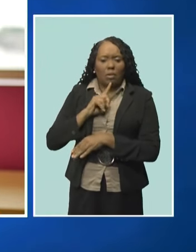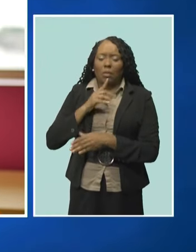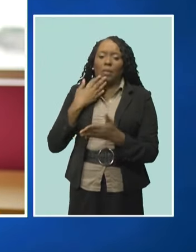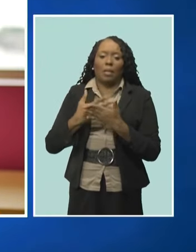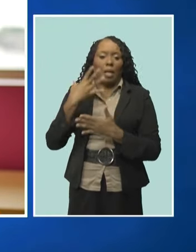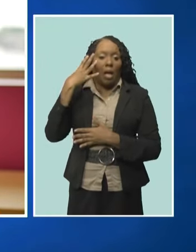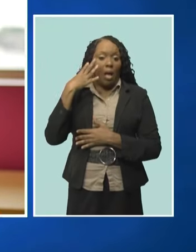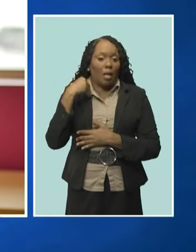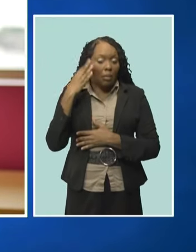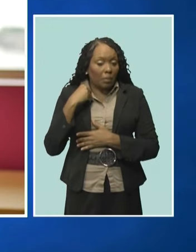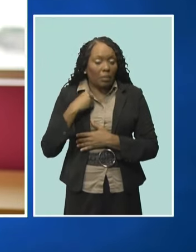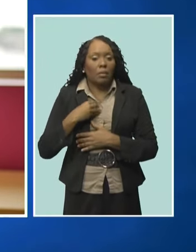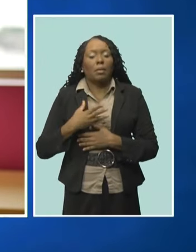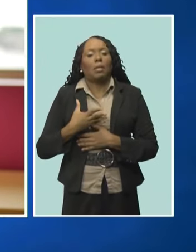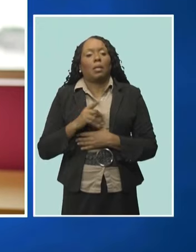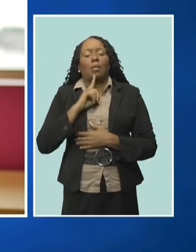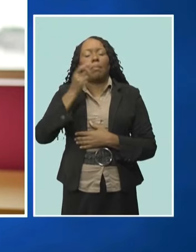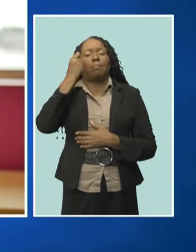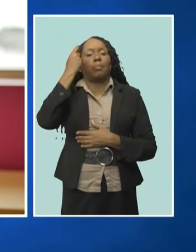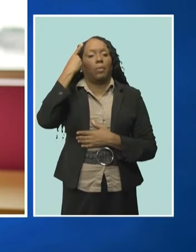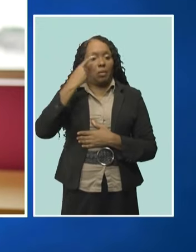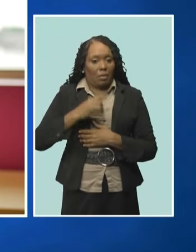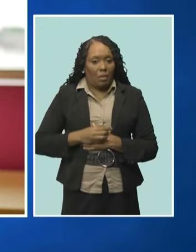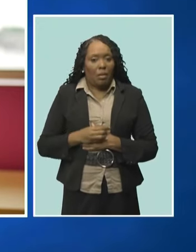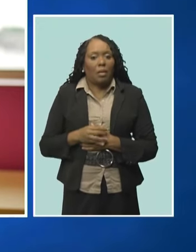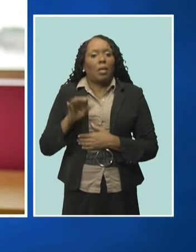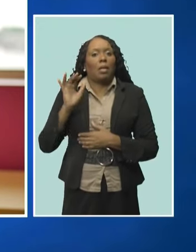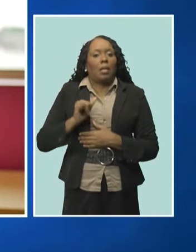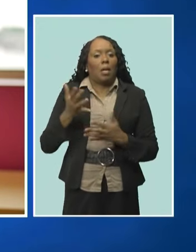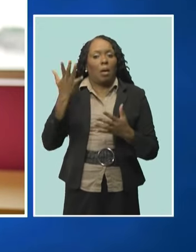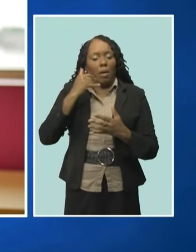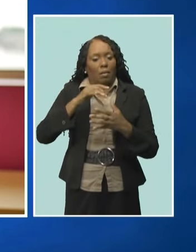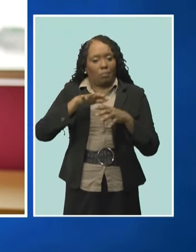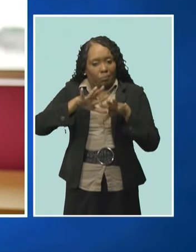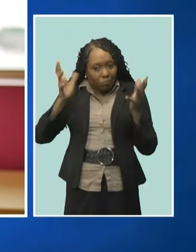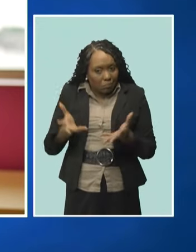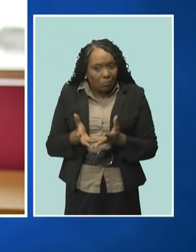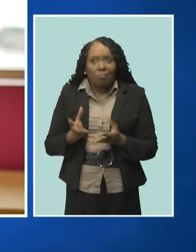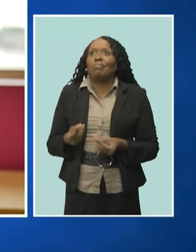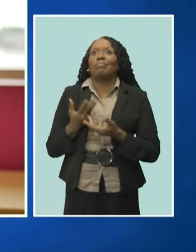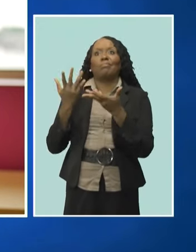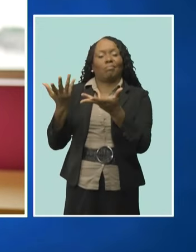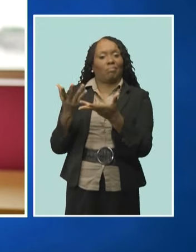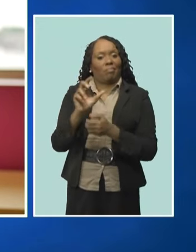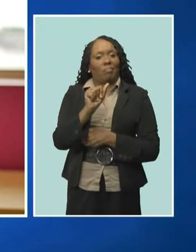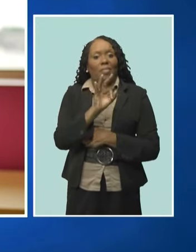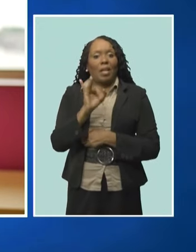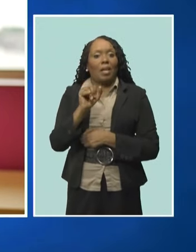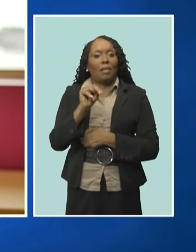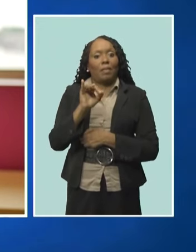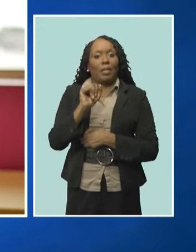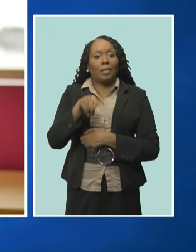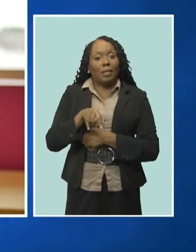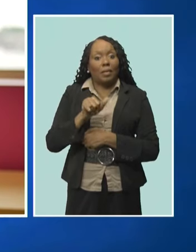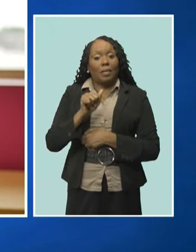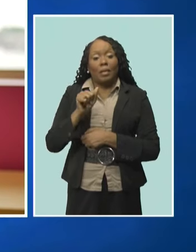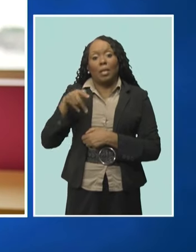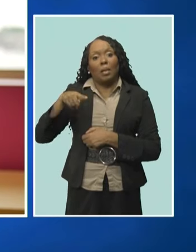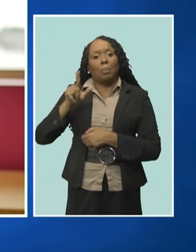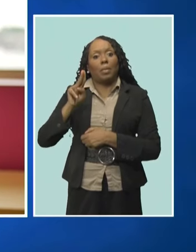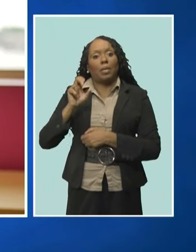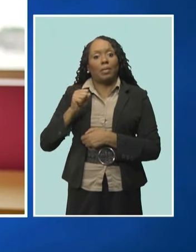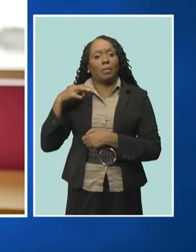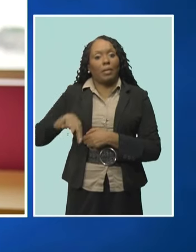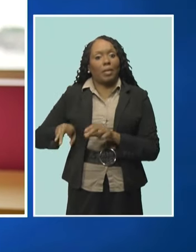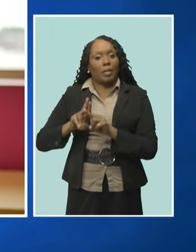additional value to your lives. And so we put those together to deliver then Affinity Plus Credit Union Limited, where